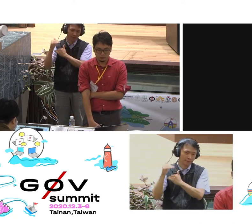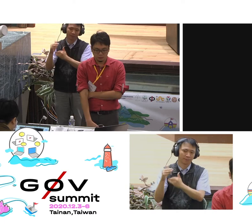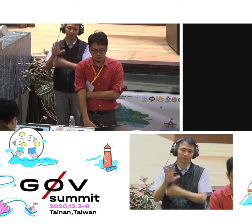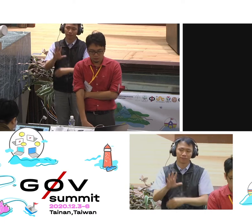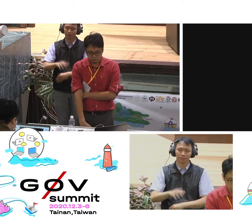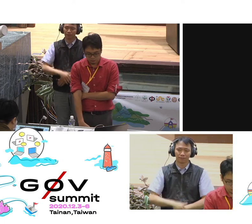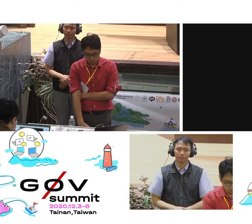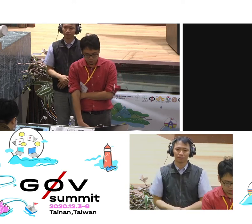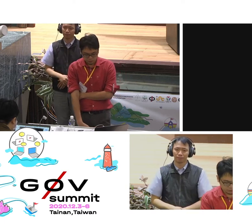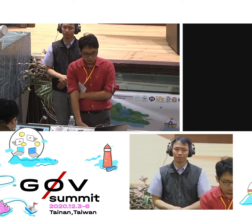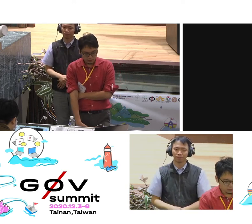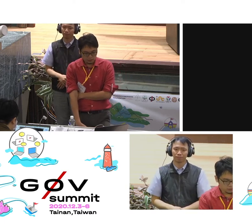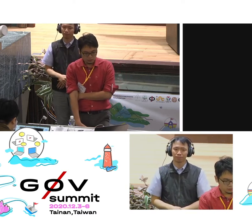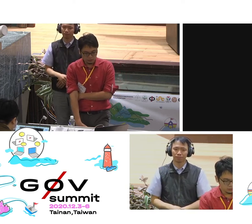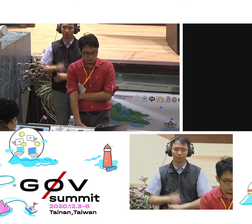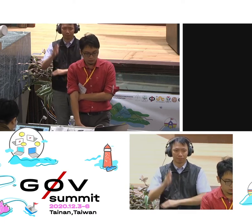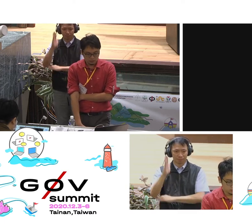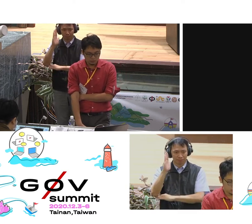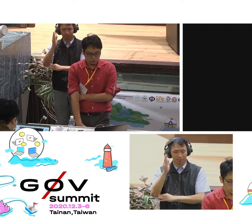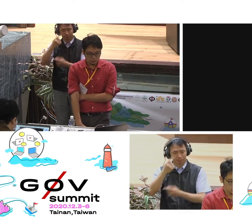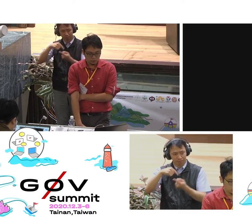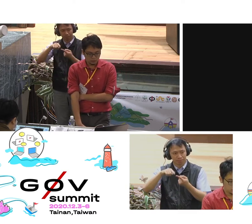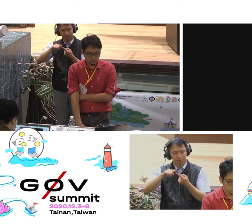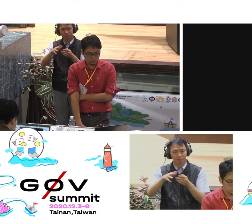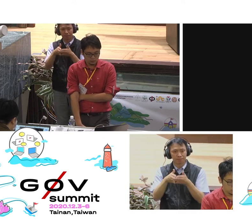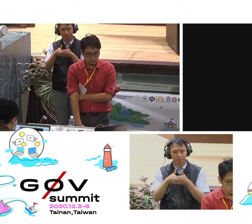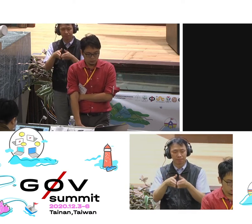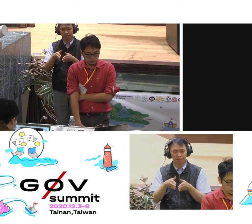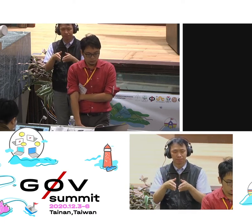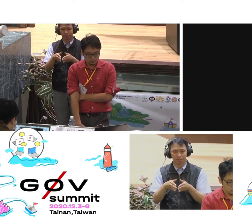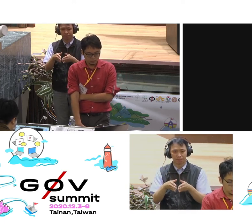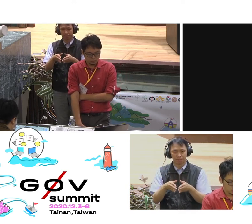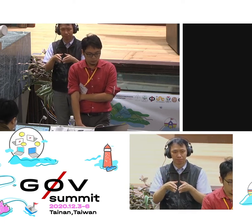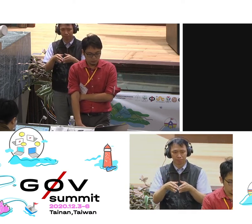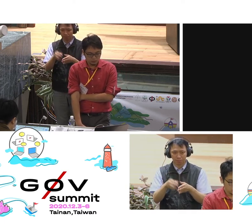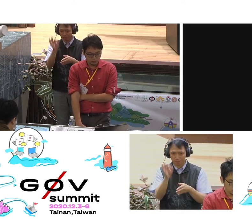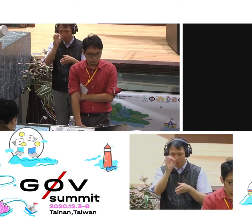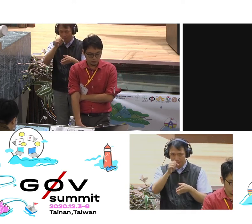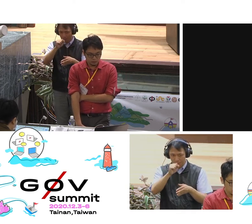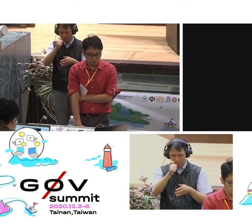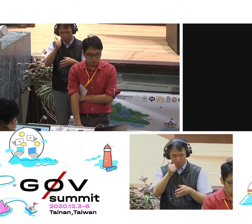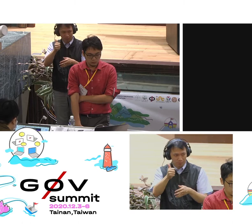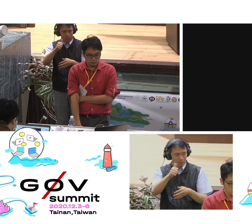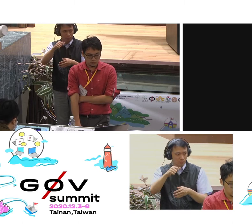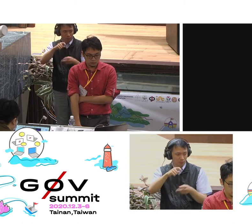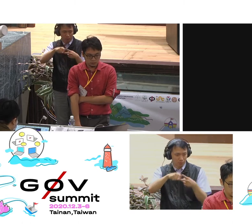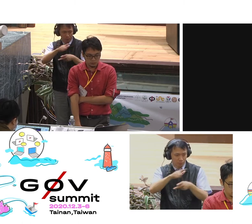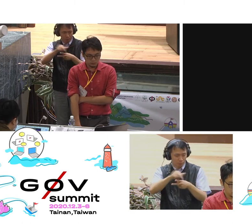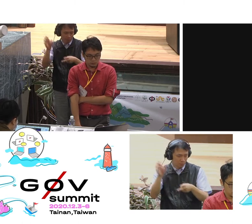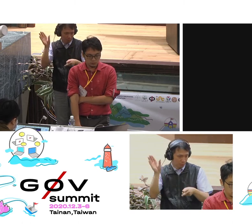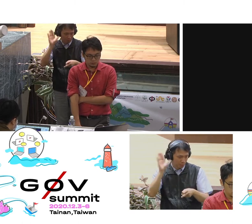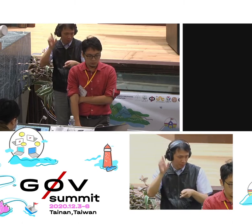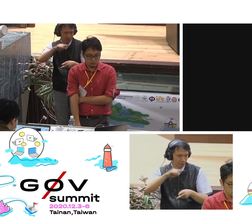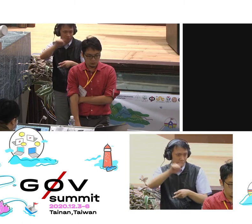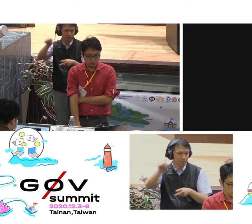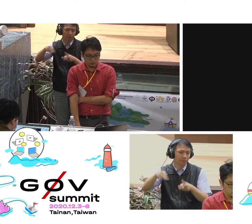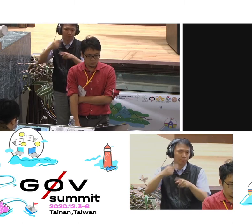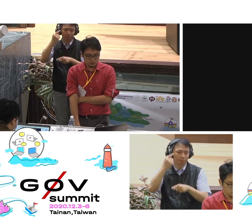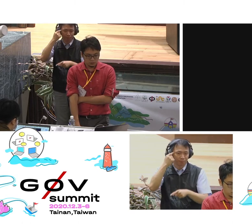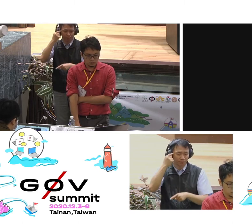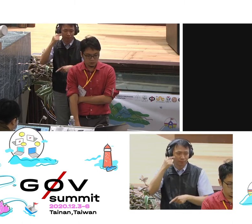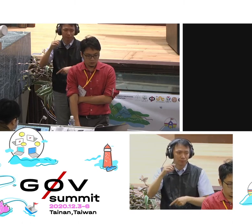and the power of the legitimacy that a referendum can offer, and yet the troublesome